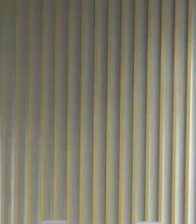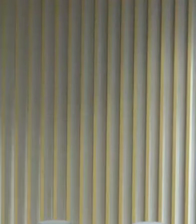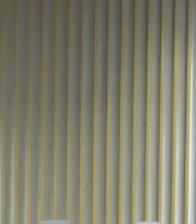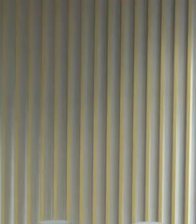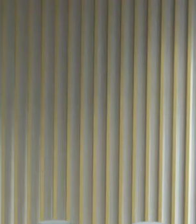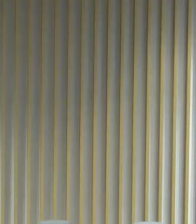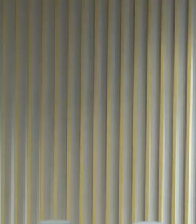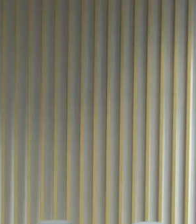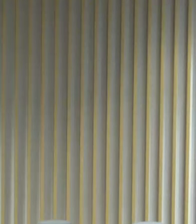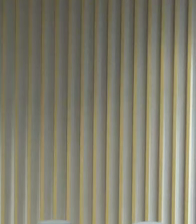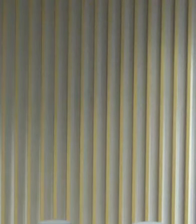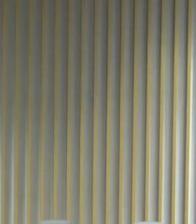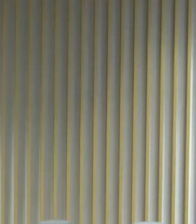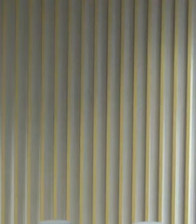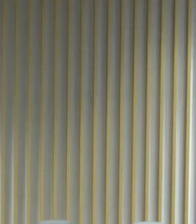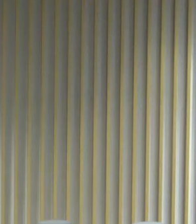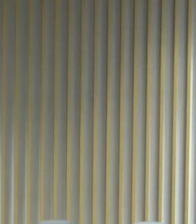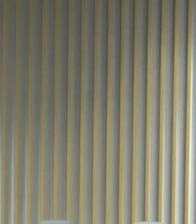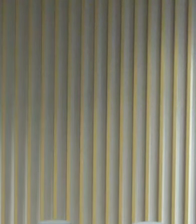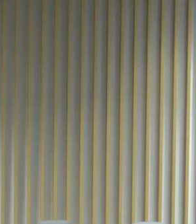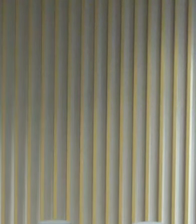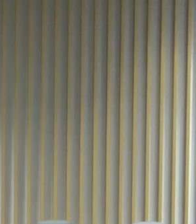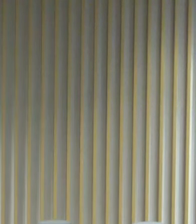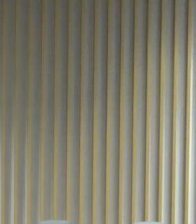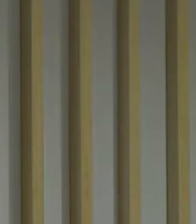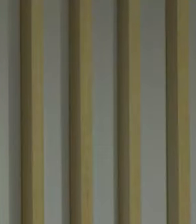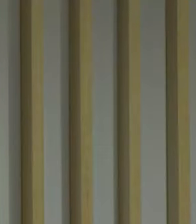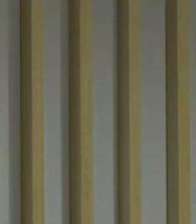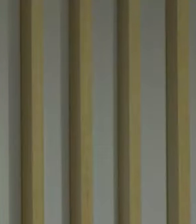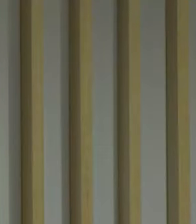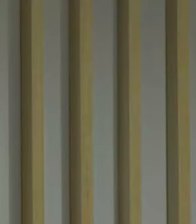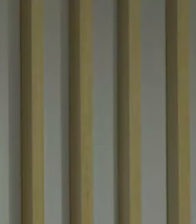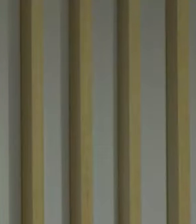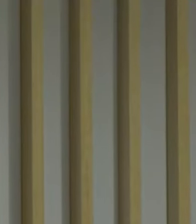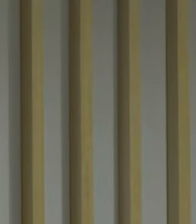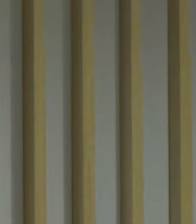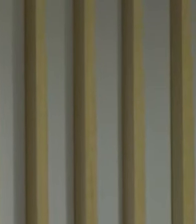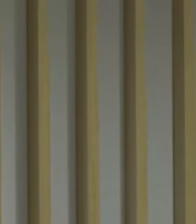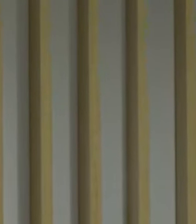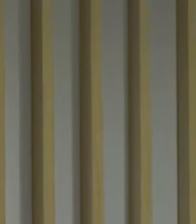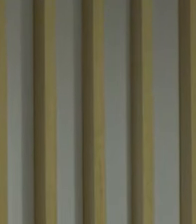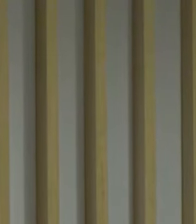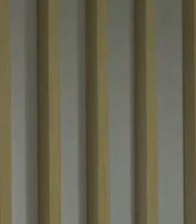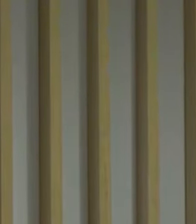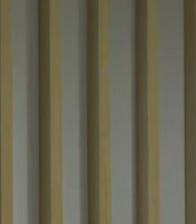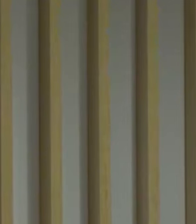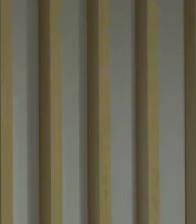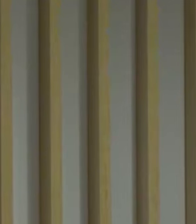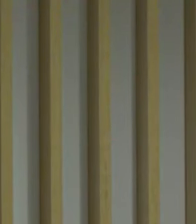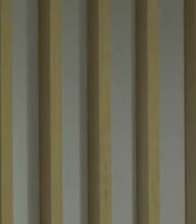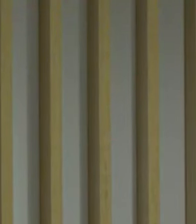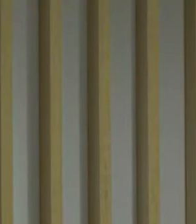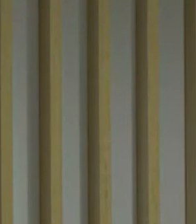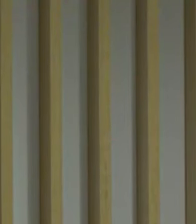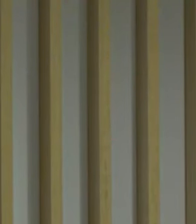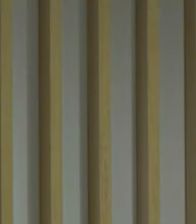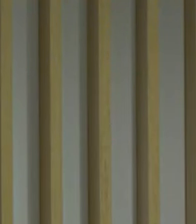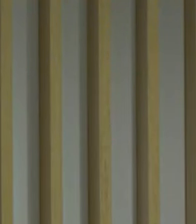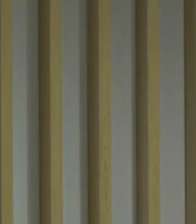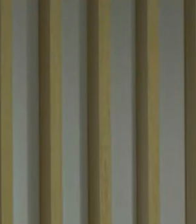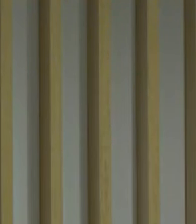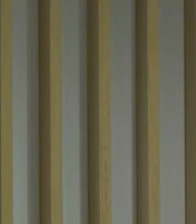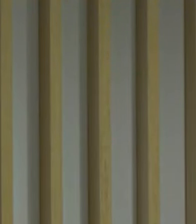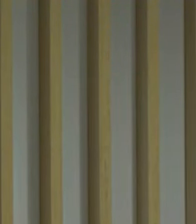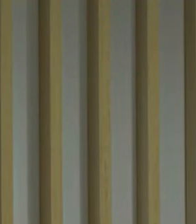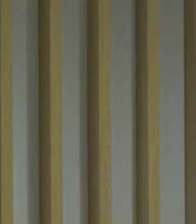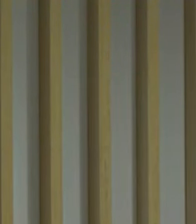have the same question for that item. Yeah. Yeah. So there was a couple of cleanup edits, and we took some additional